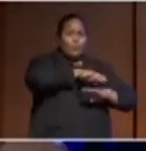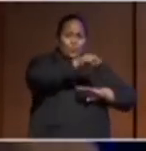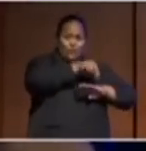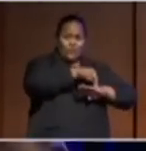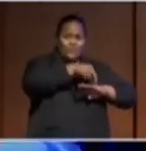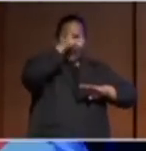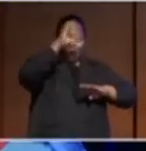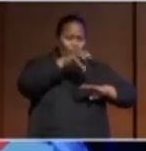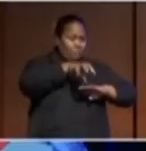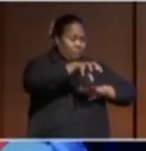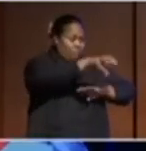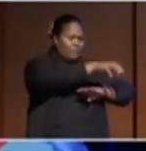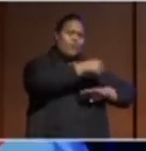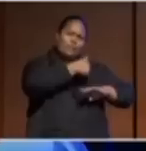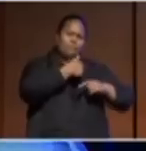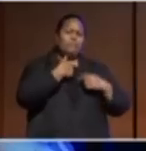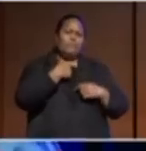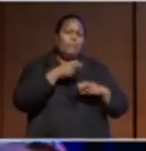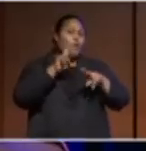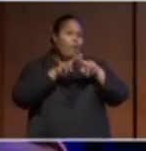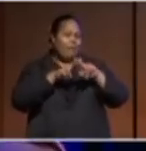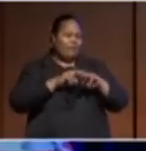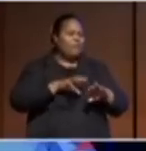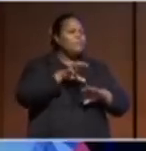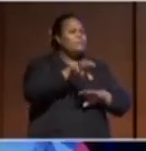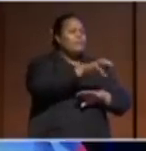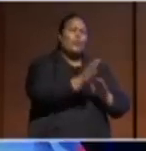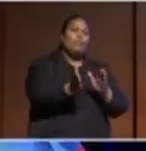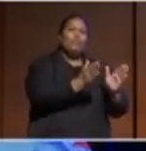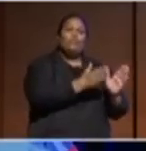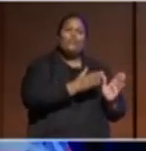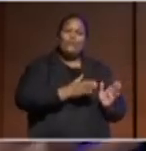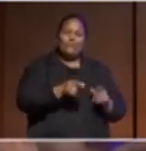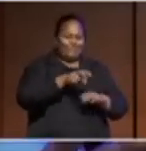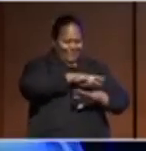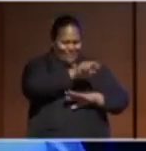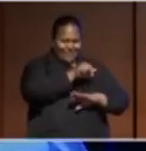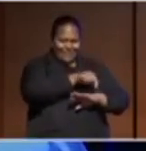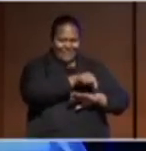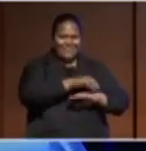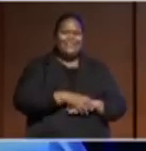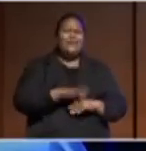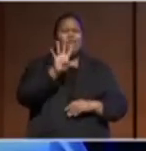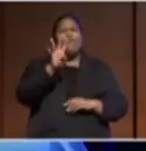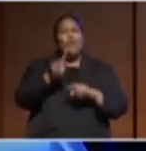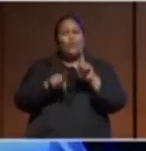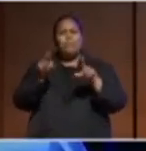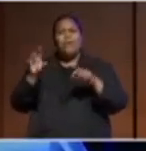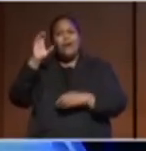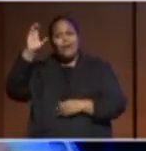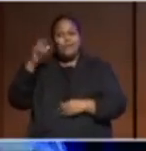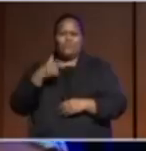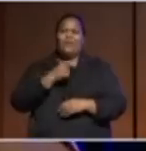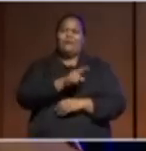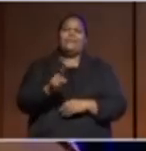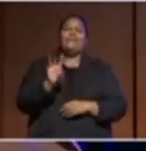different regional organizations. So I attended about five different schools in about four different countries. And